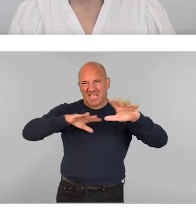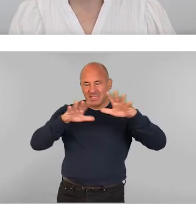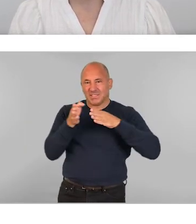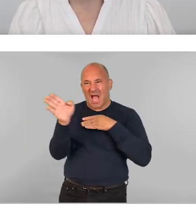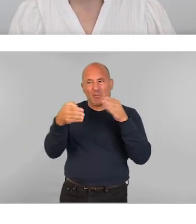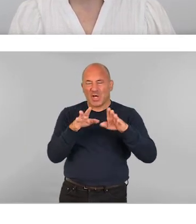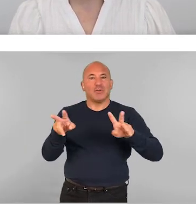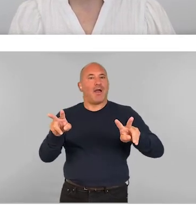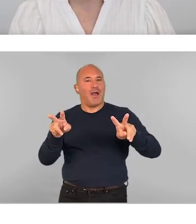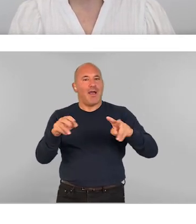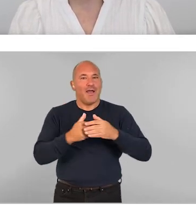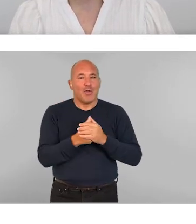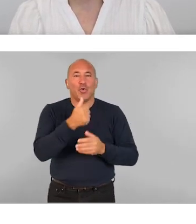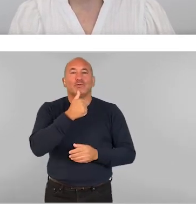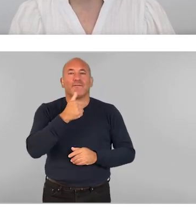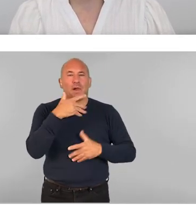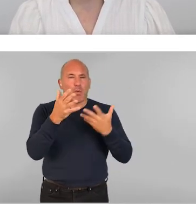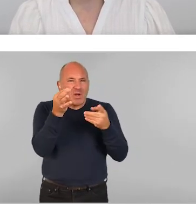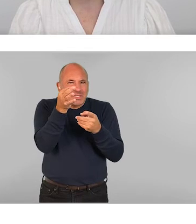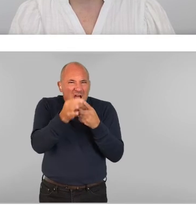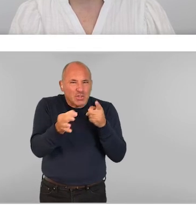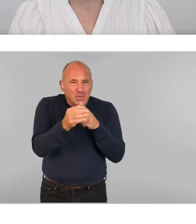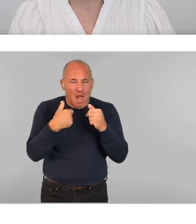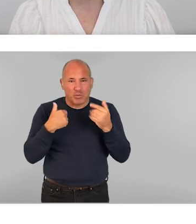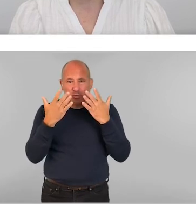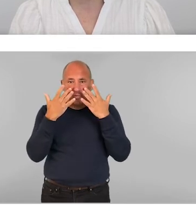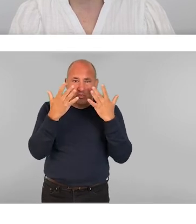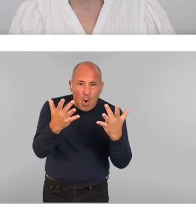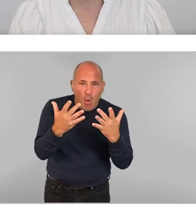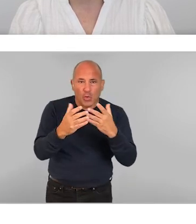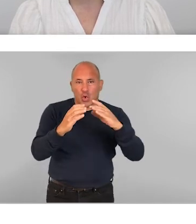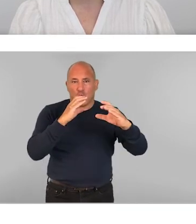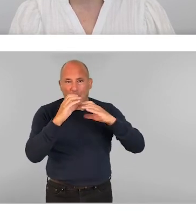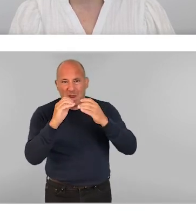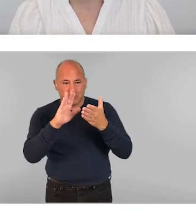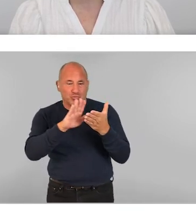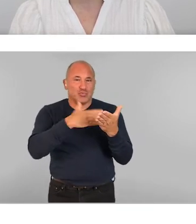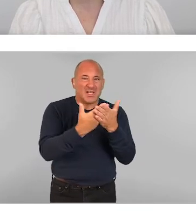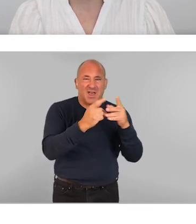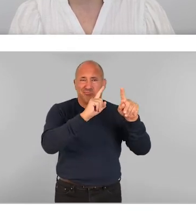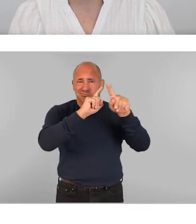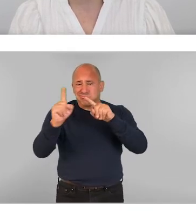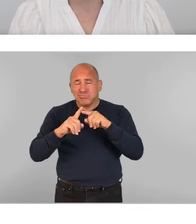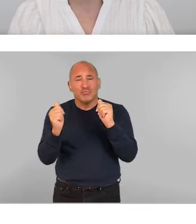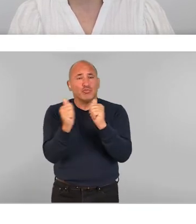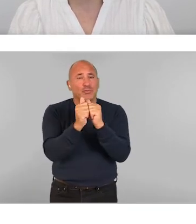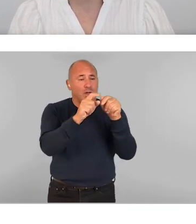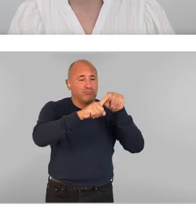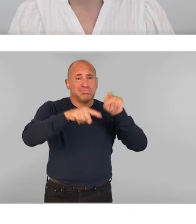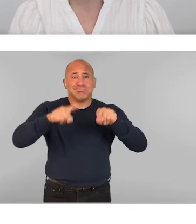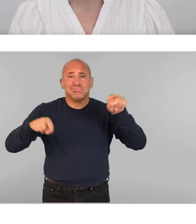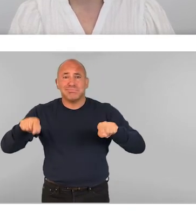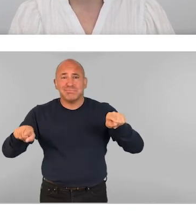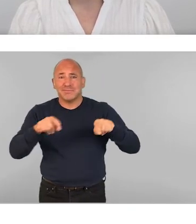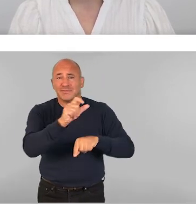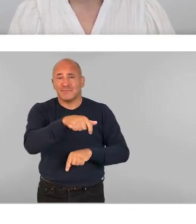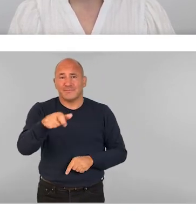also beneficial to pay greater attention to how we can demonstrate, communicate and translate in multiple ways to suit a variety of learners.